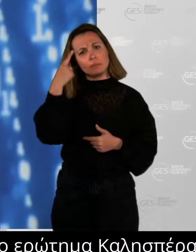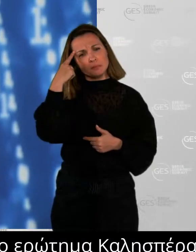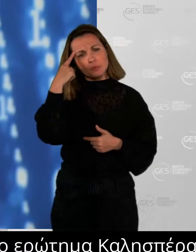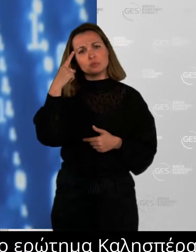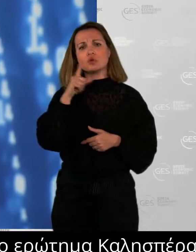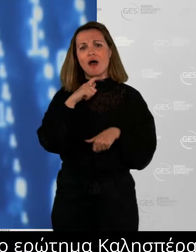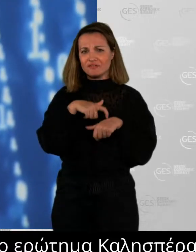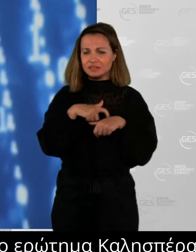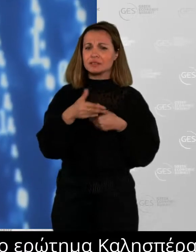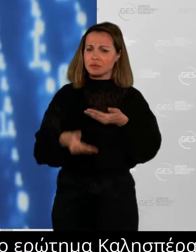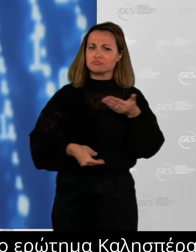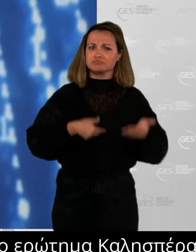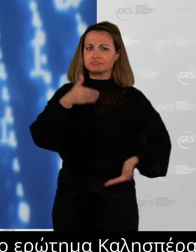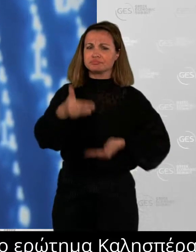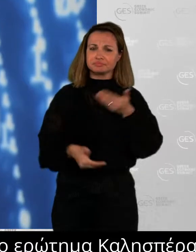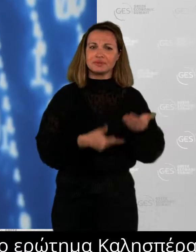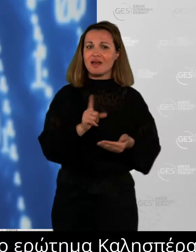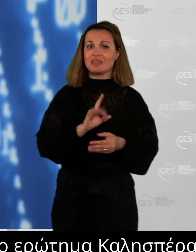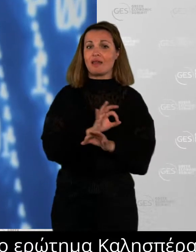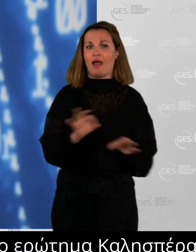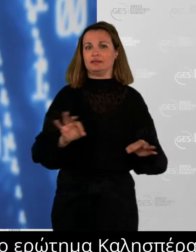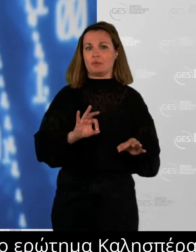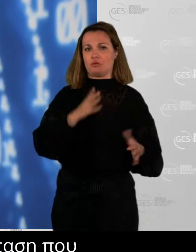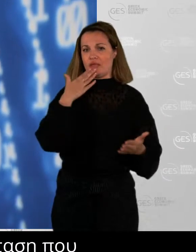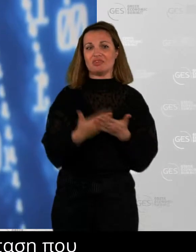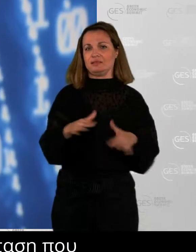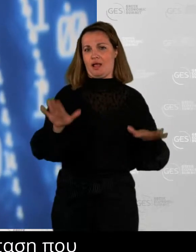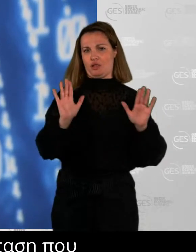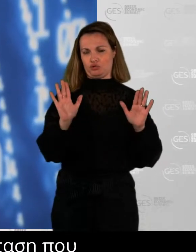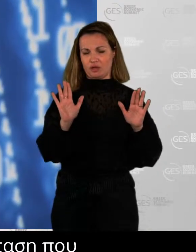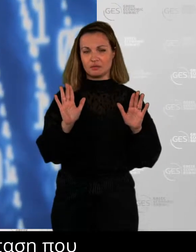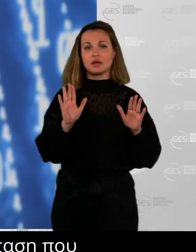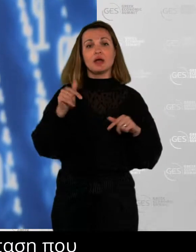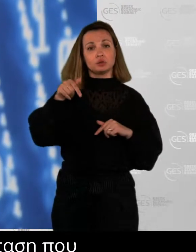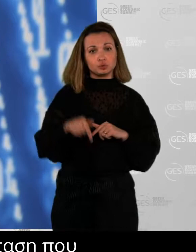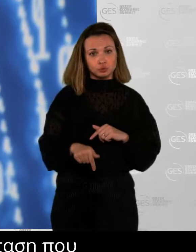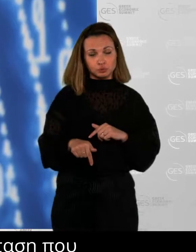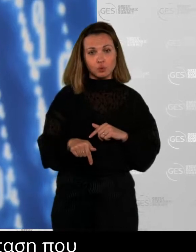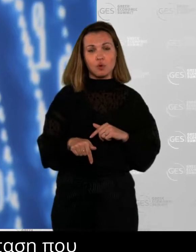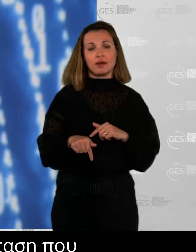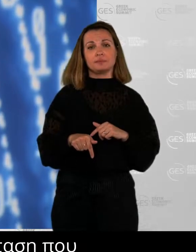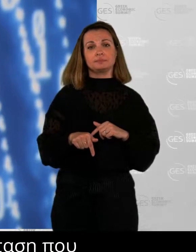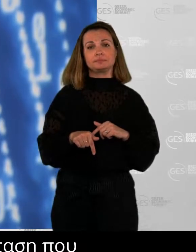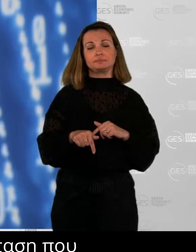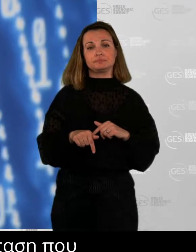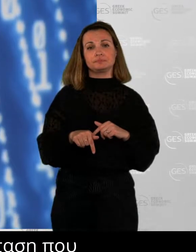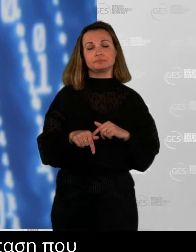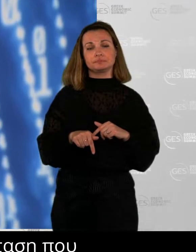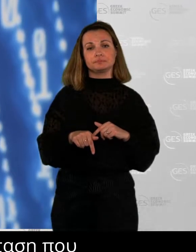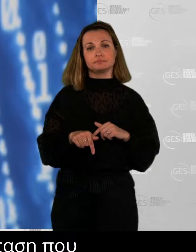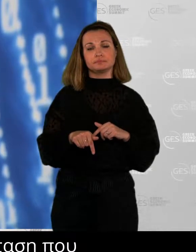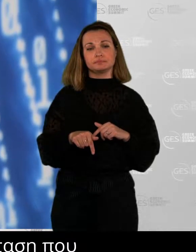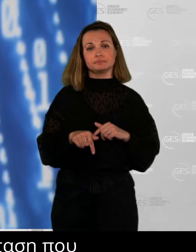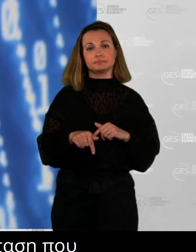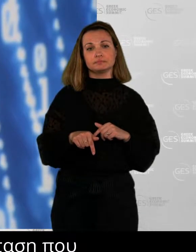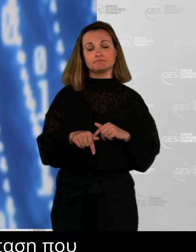you know, the biggest kind of thing underpinning the whole situation is uncertainty, right? And don't believe that we, irrespective of where